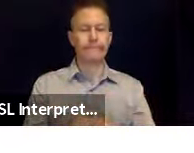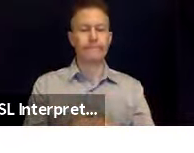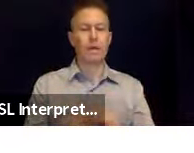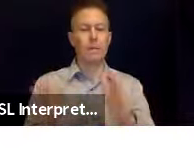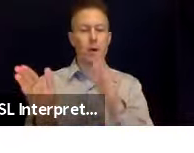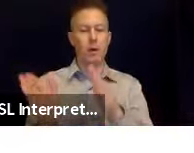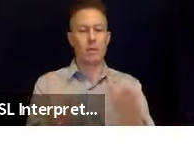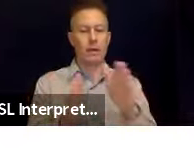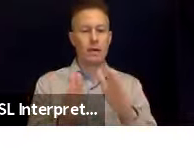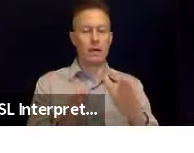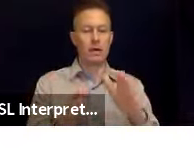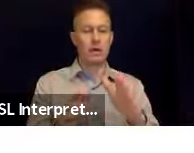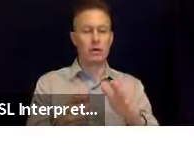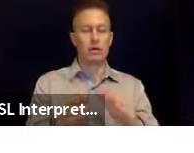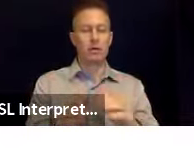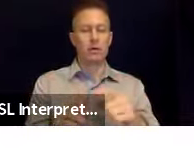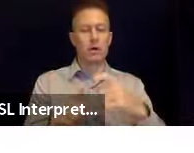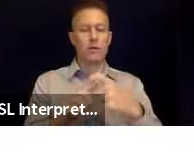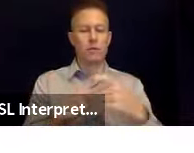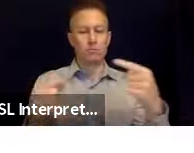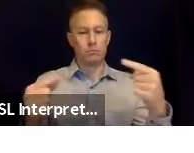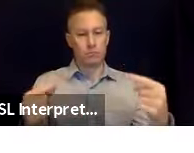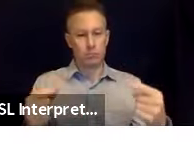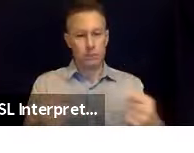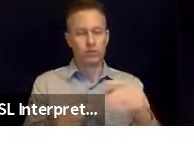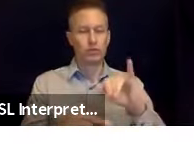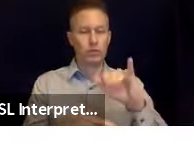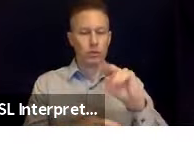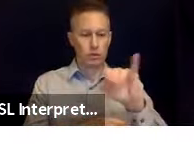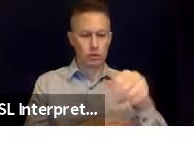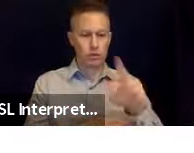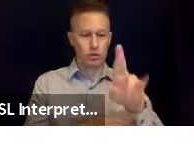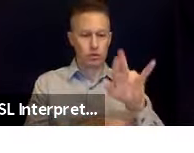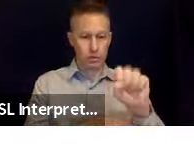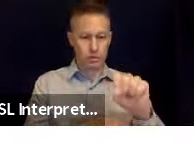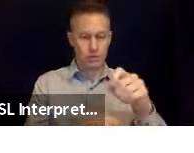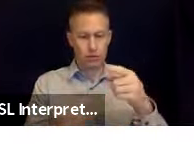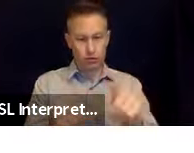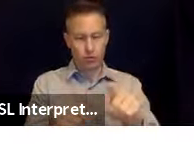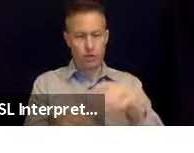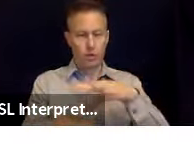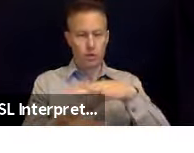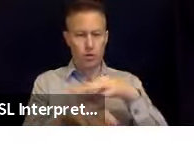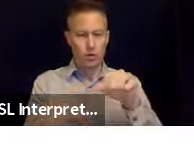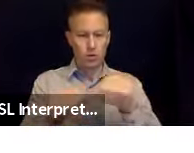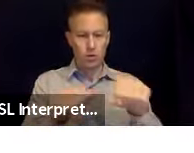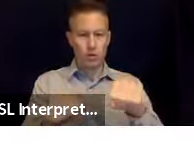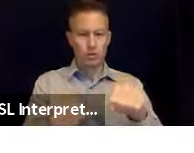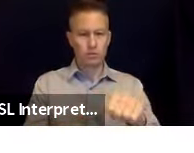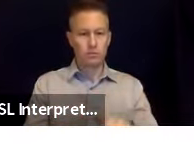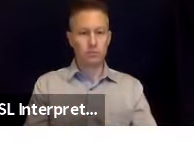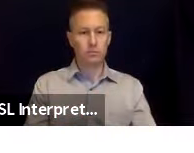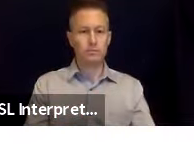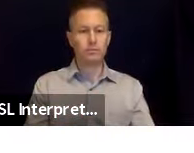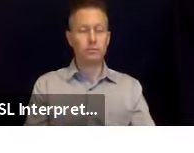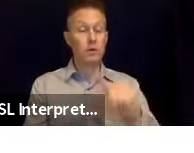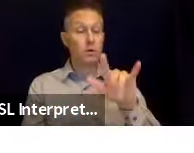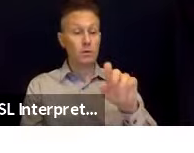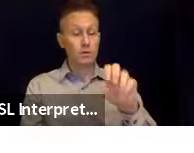from what causes injuries during earthquakes. So Glenn, I see you're there. And